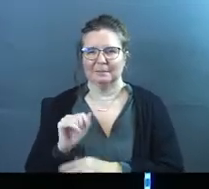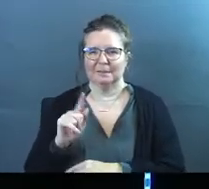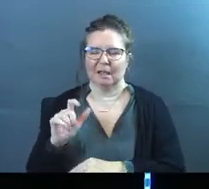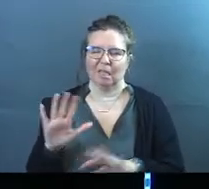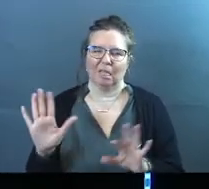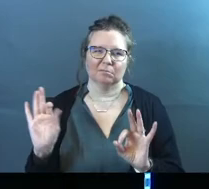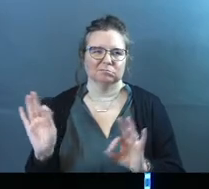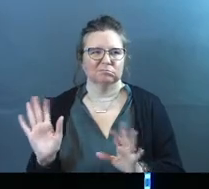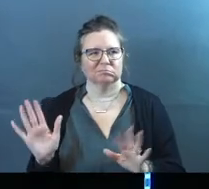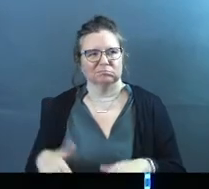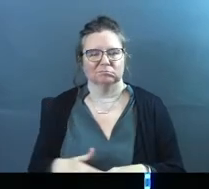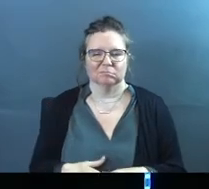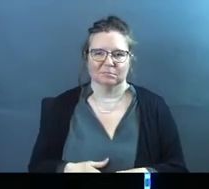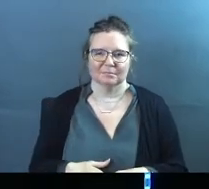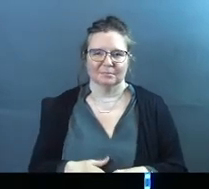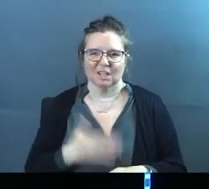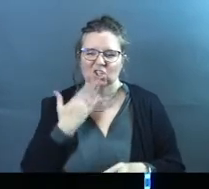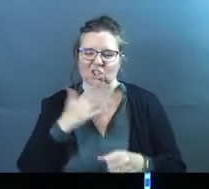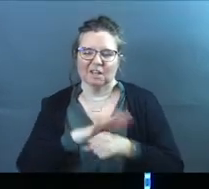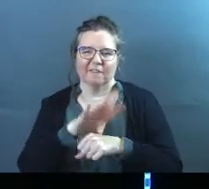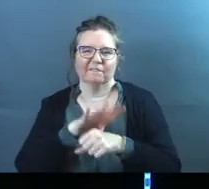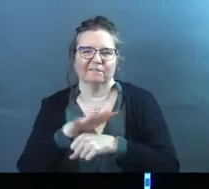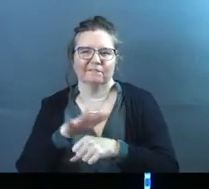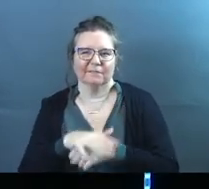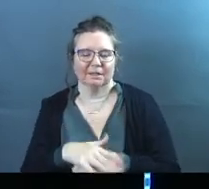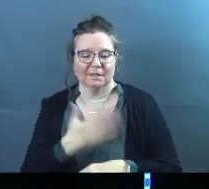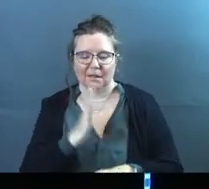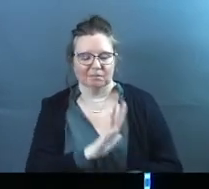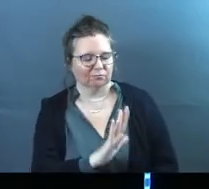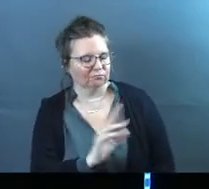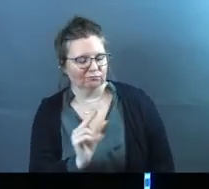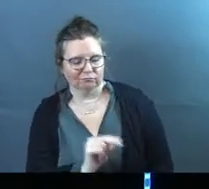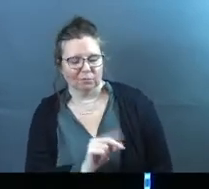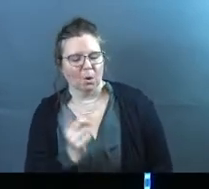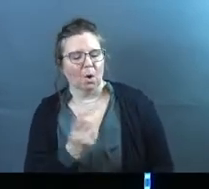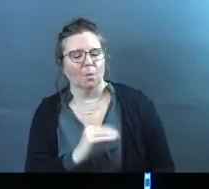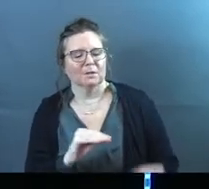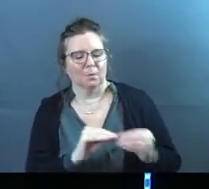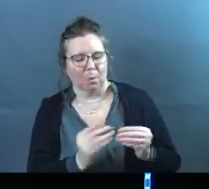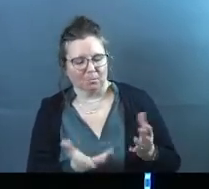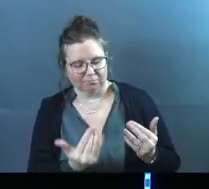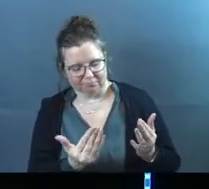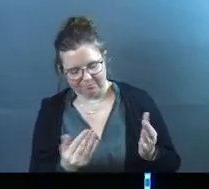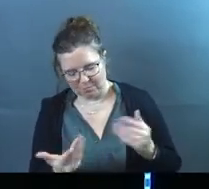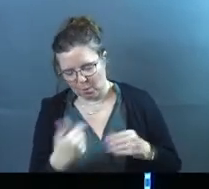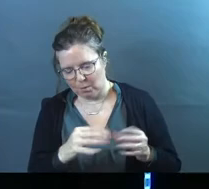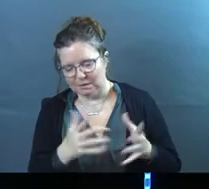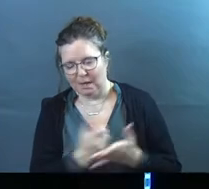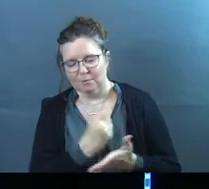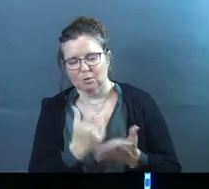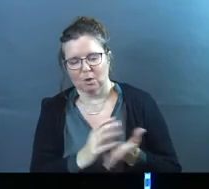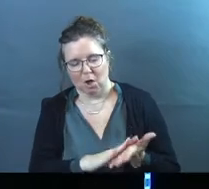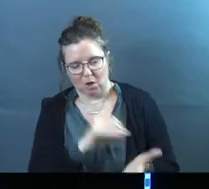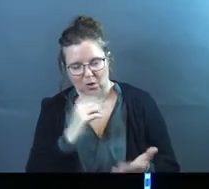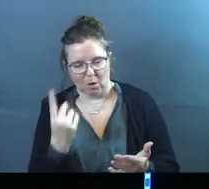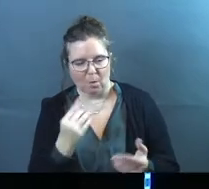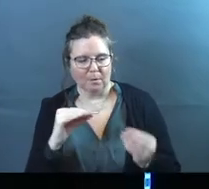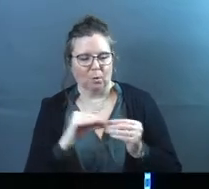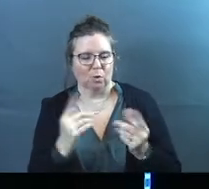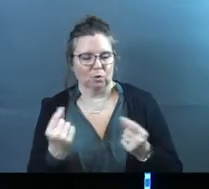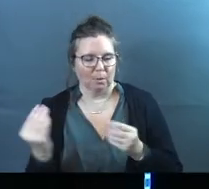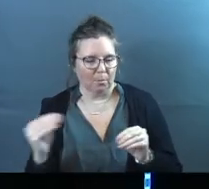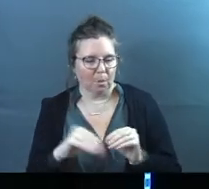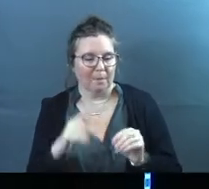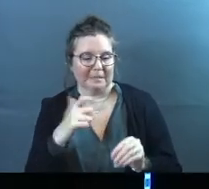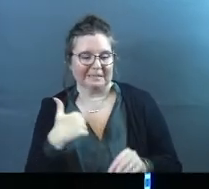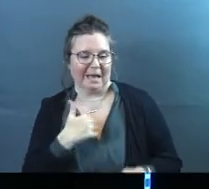really need it. I've got it down. Isn't this good enough? God's like, mm-mm. There's always room for growth. There's always opportunity to learn. There's always room to do